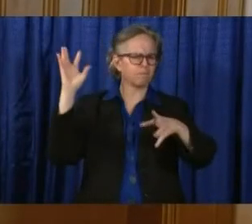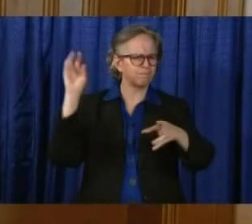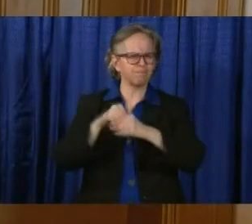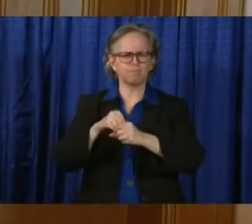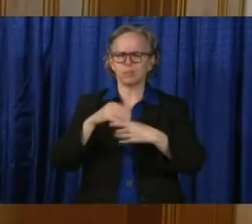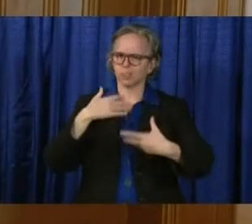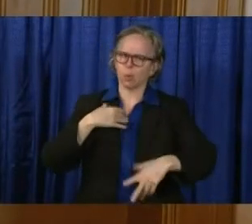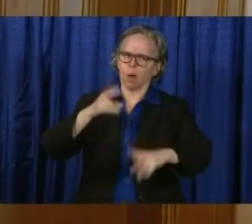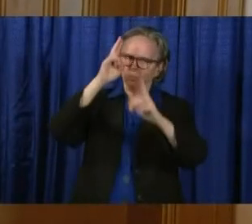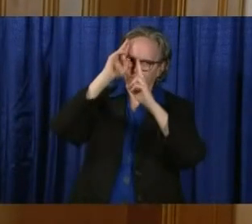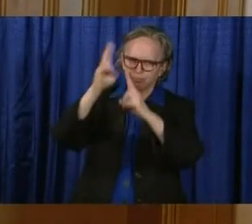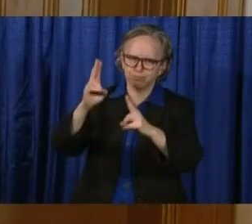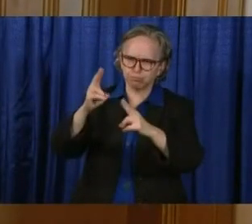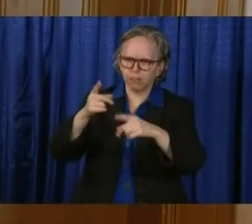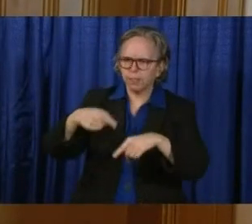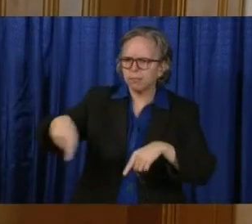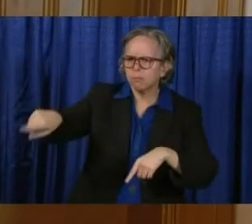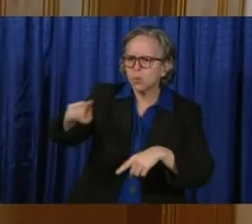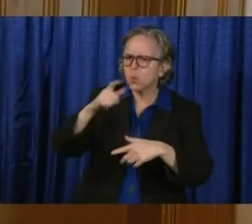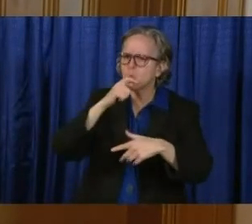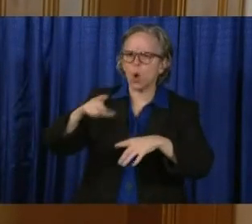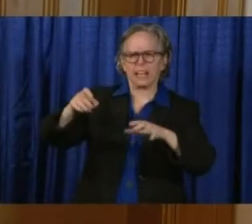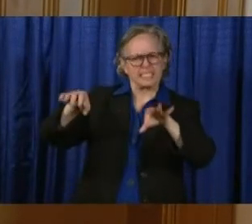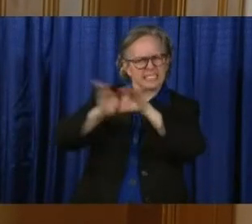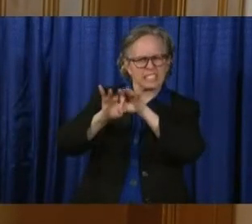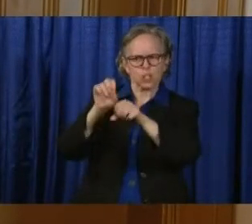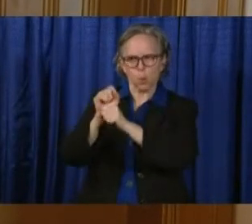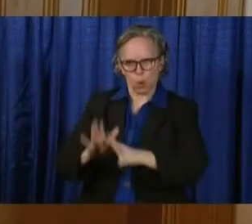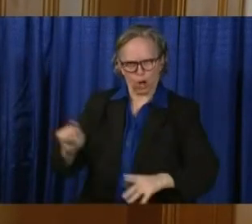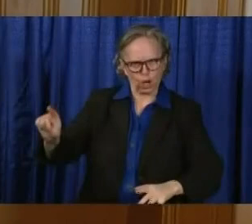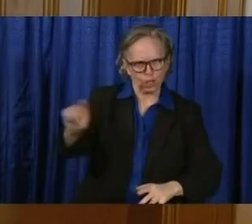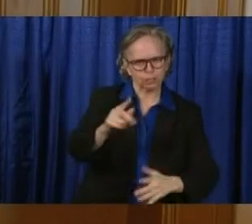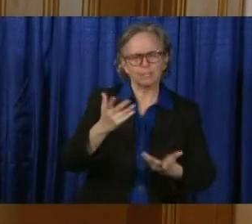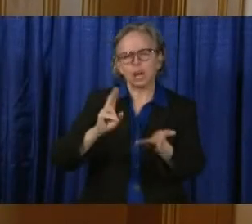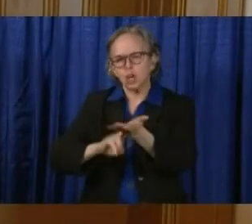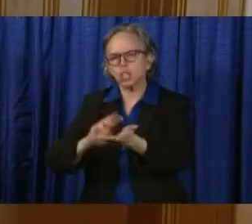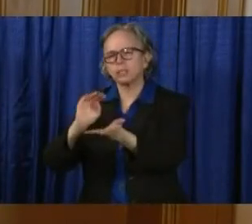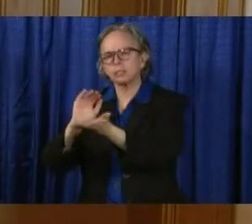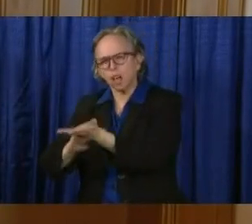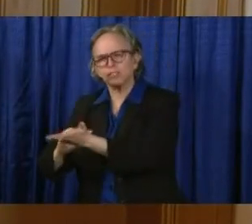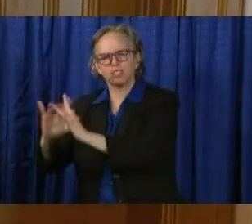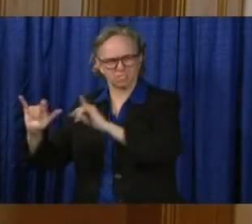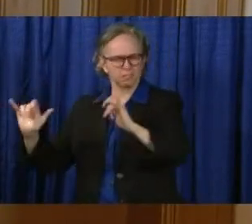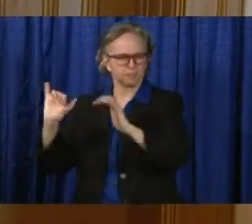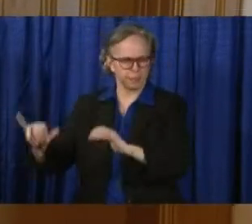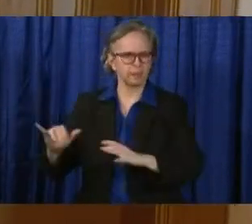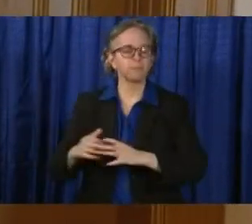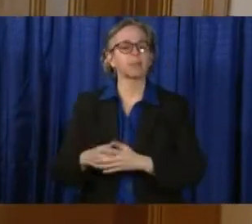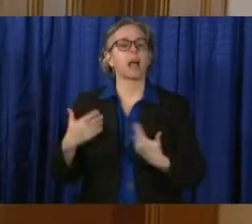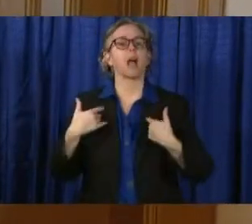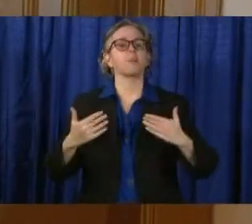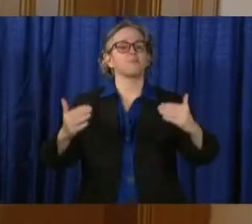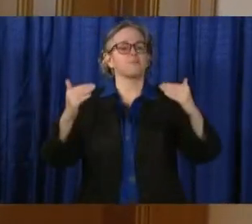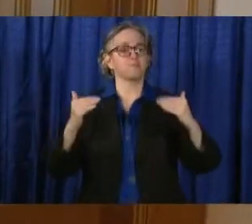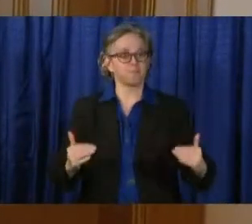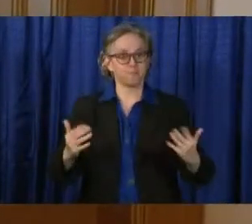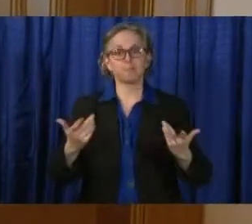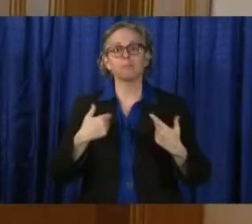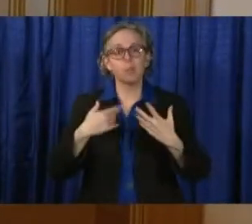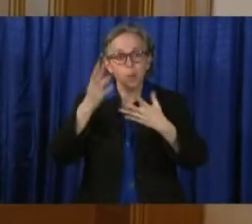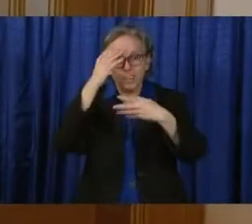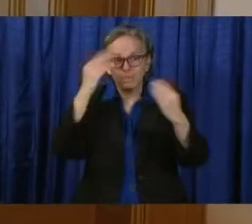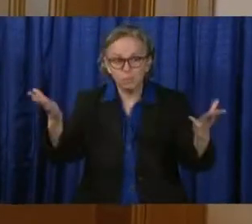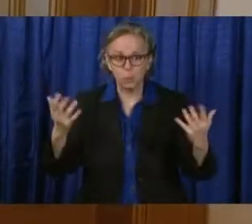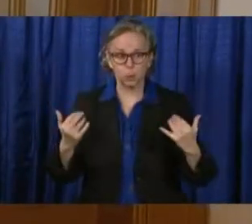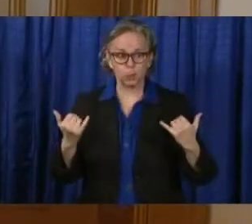that very, very much. As you know, tonight at midnight, the requirements for our new stay-at-home order go